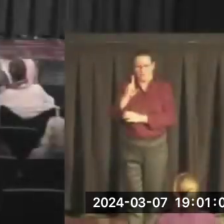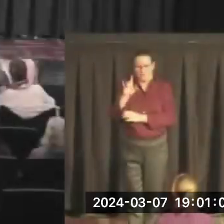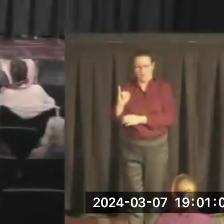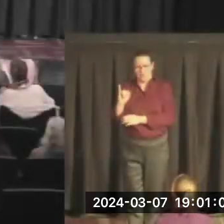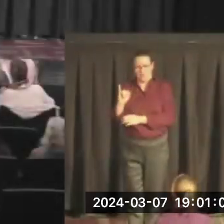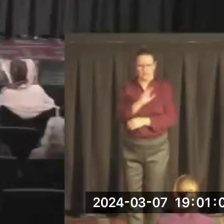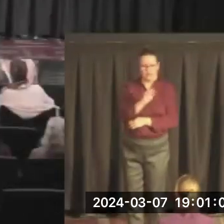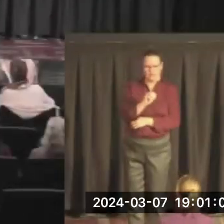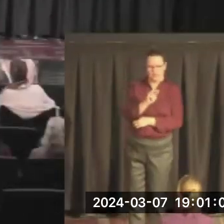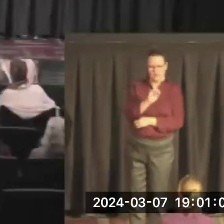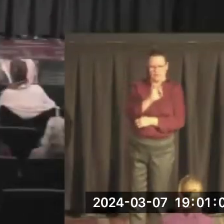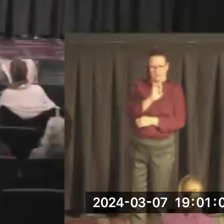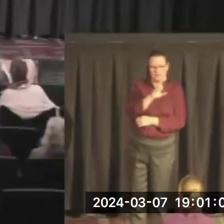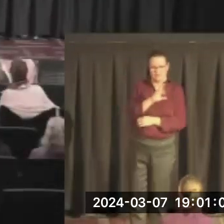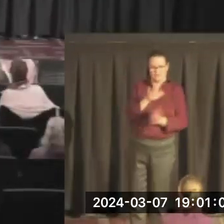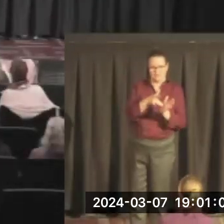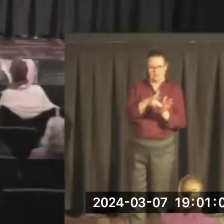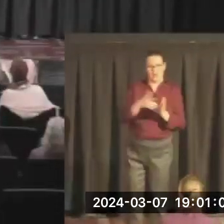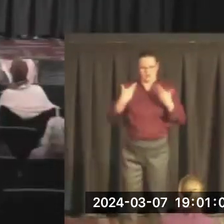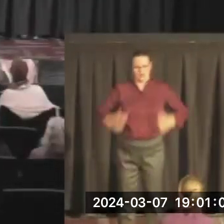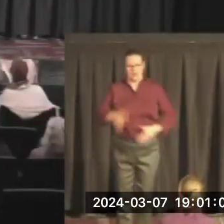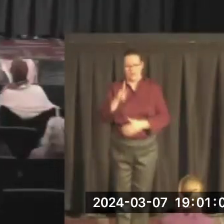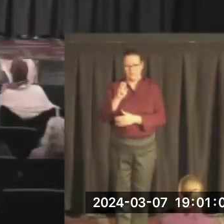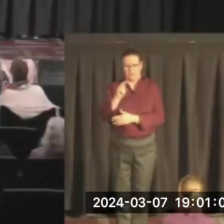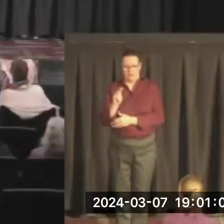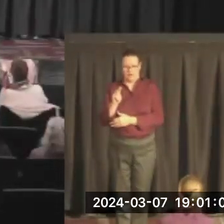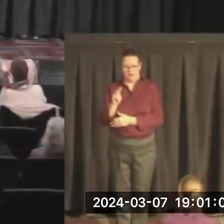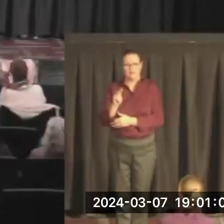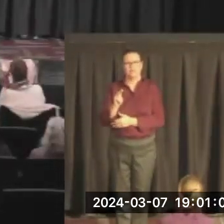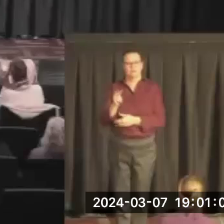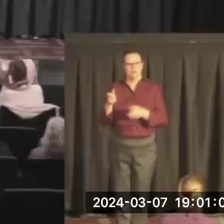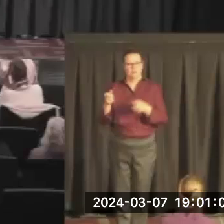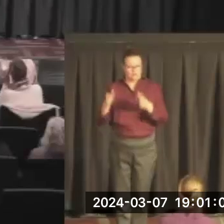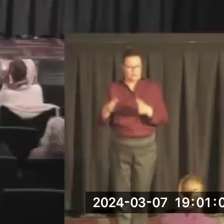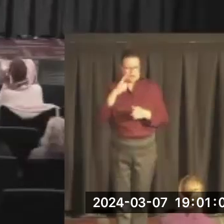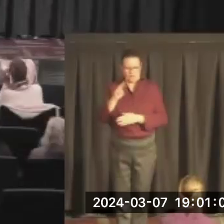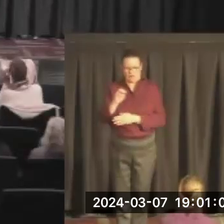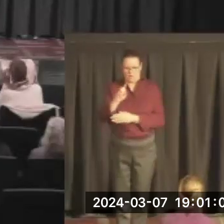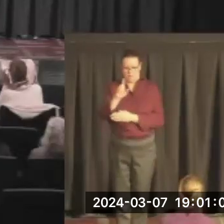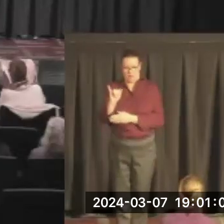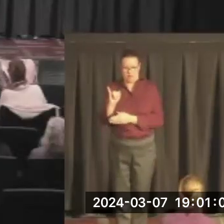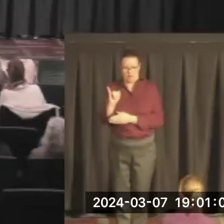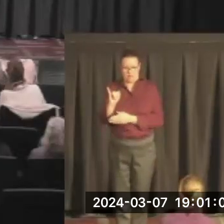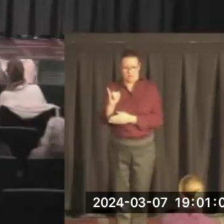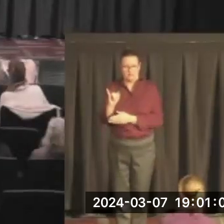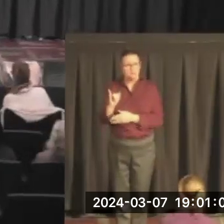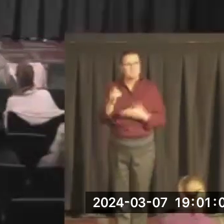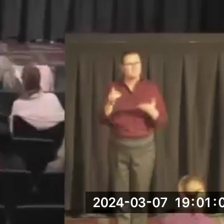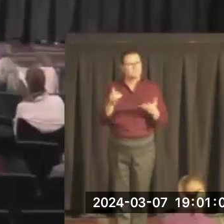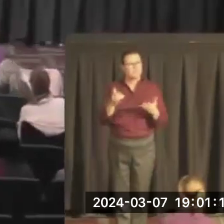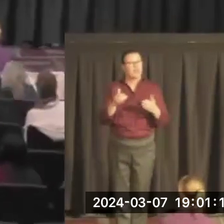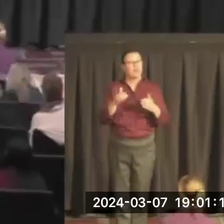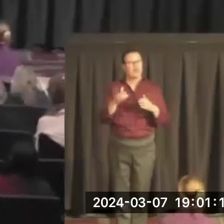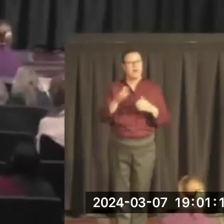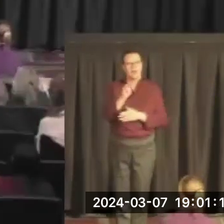I am Karen Hendrickson, the MOLLE director. I want to start off by acknowledging the Missoula Community Access